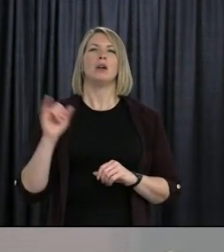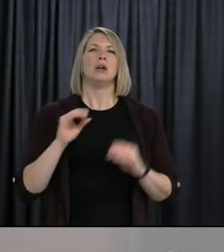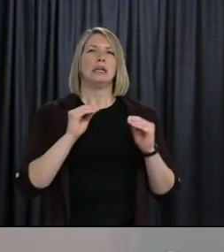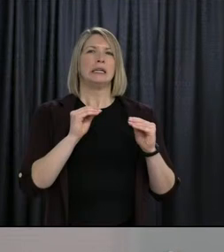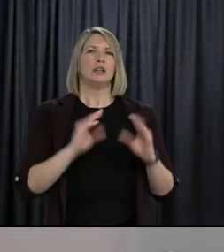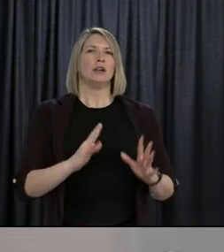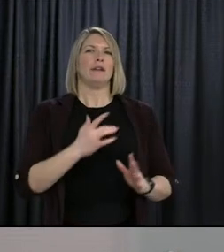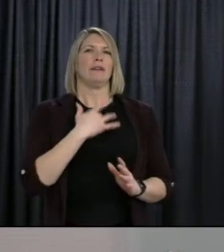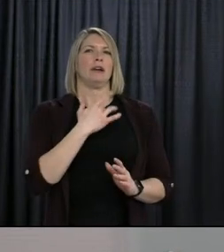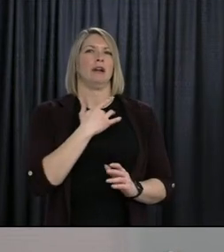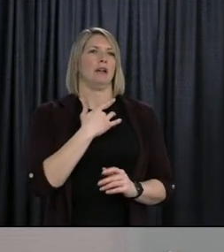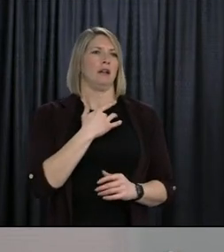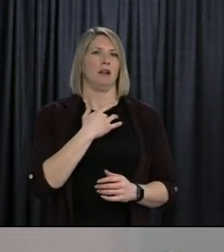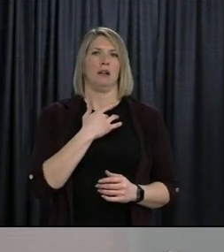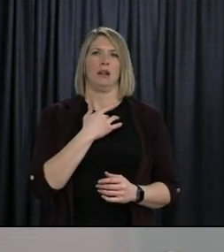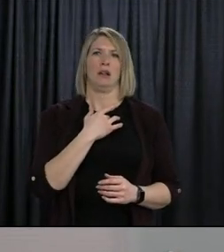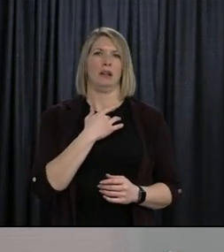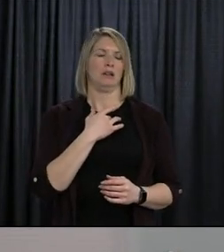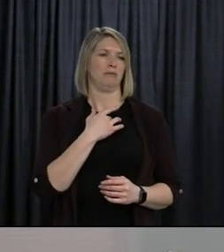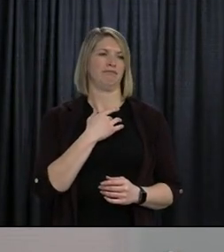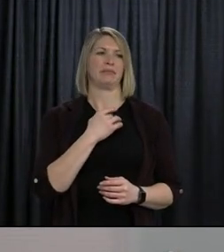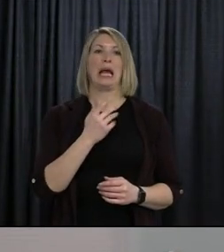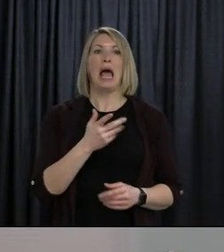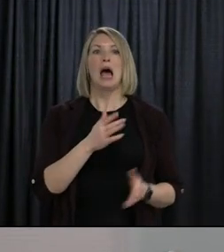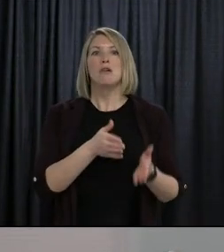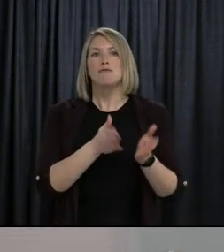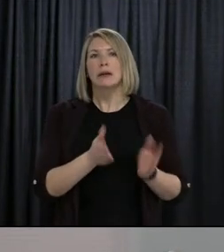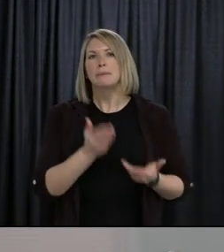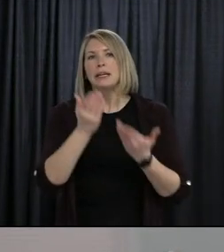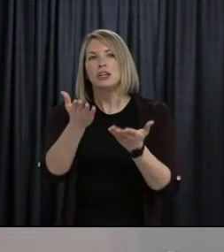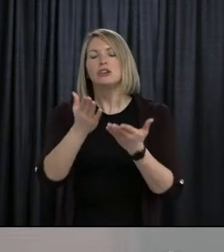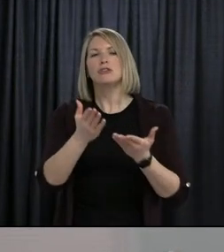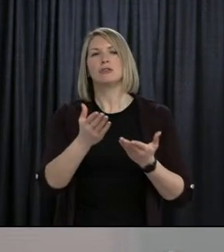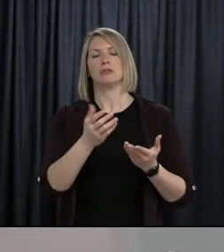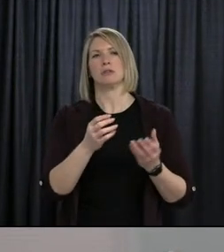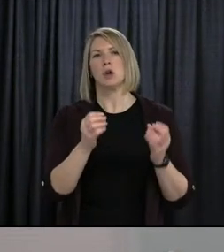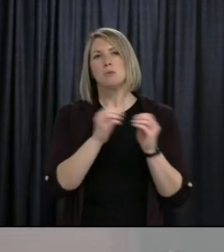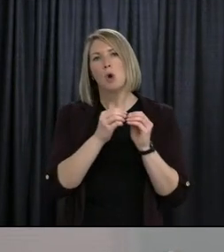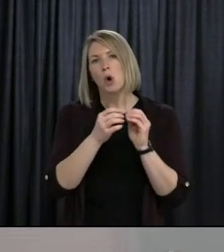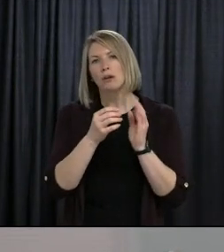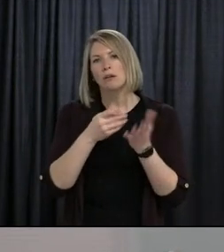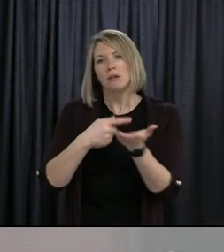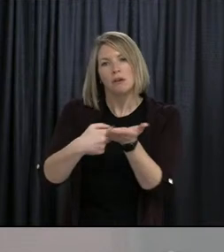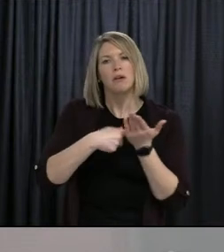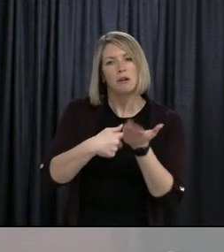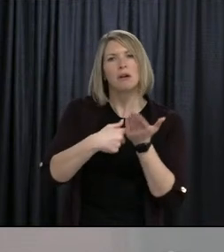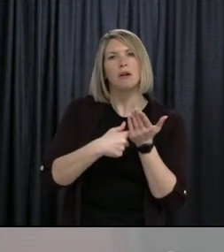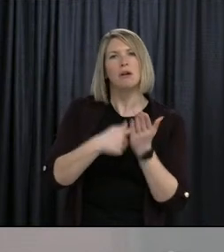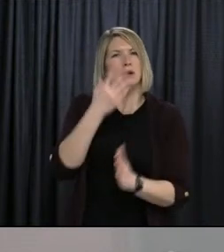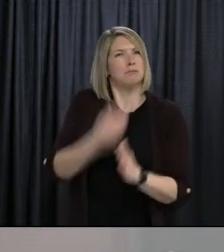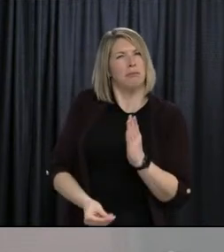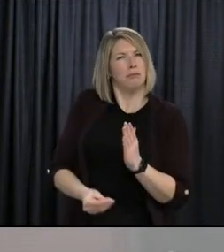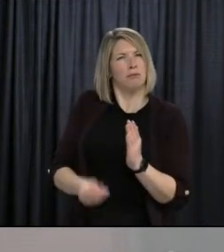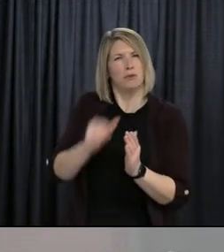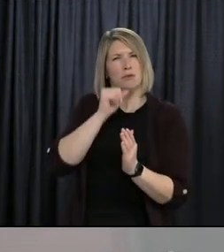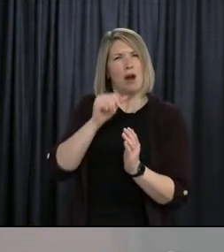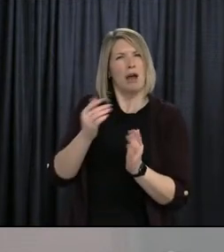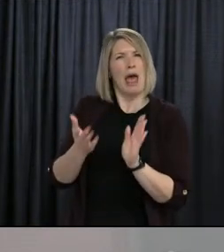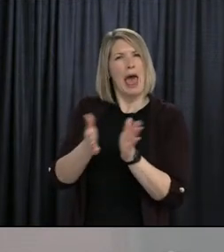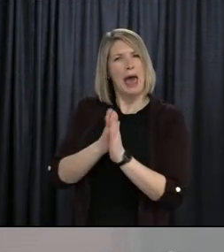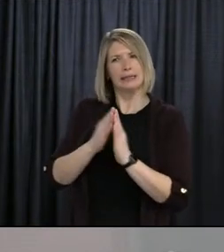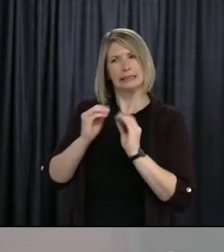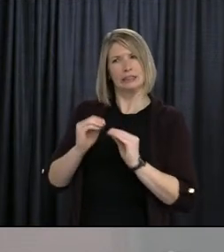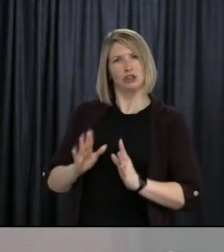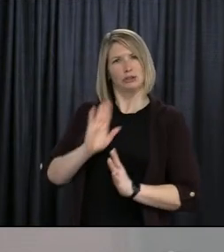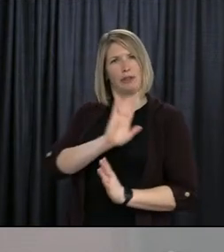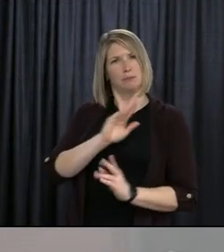communications throughout this last year haven't been met. They say that they've been left in the dark and they're the only ones who can really help inform what's possible and